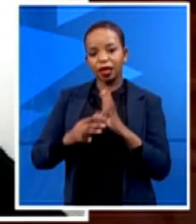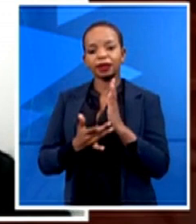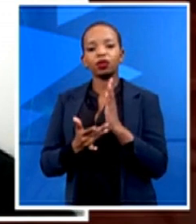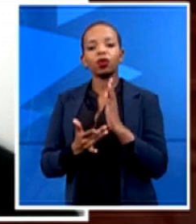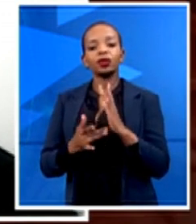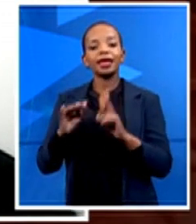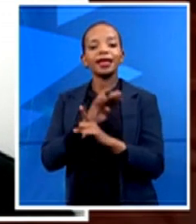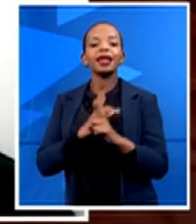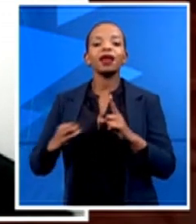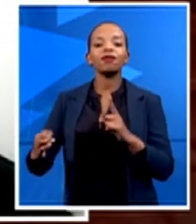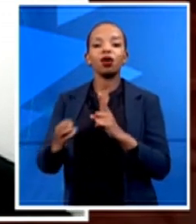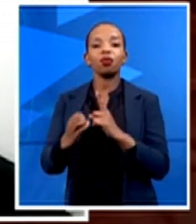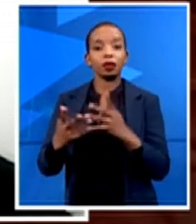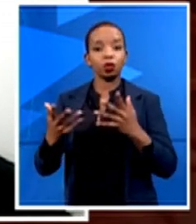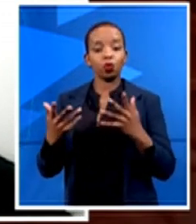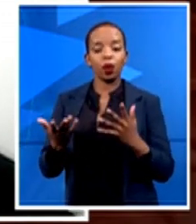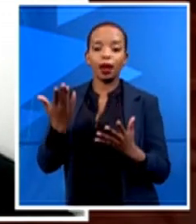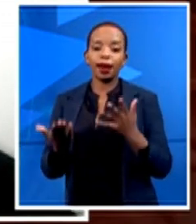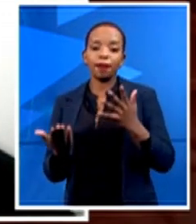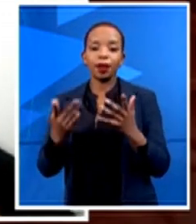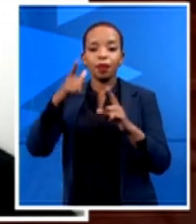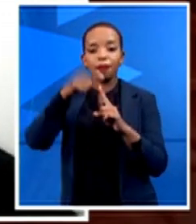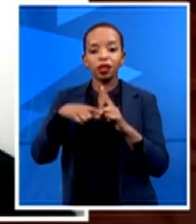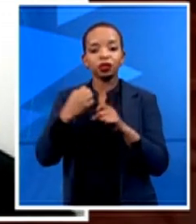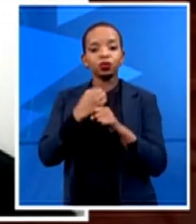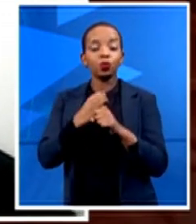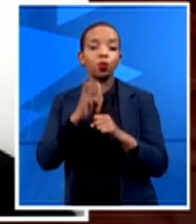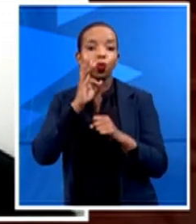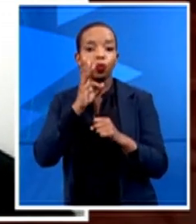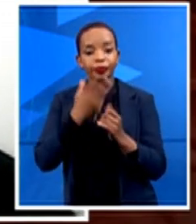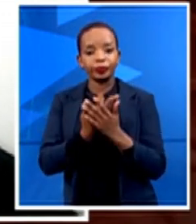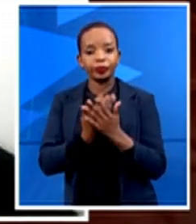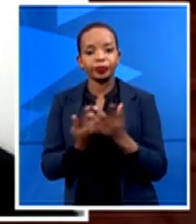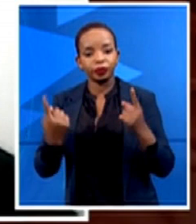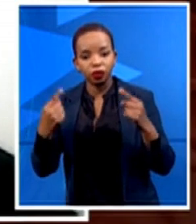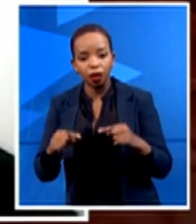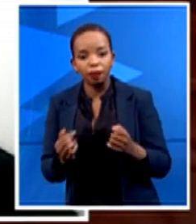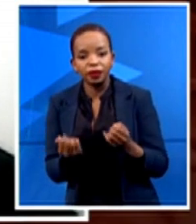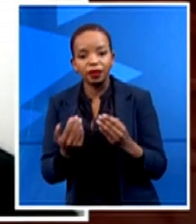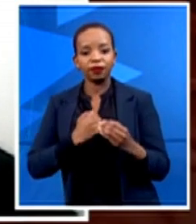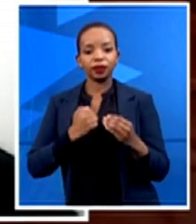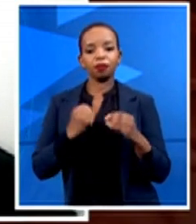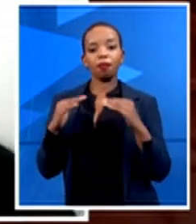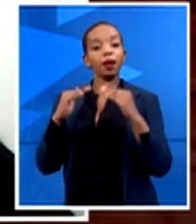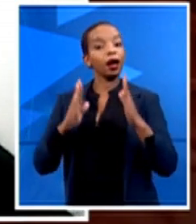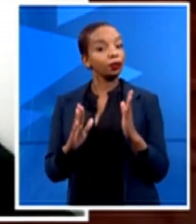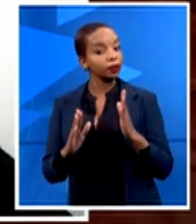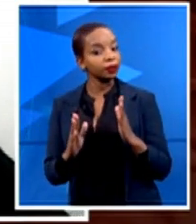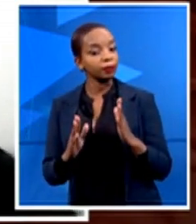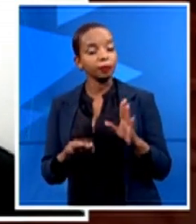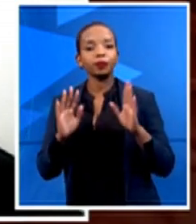for instance, would come and service my house? How do we integrate technology in an environment where an